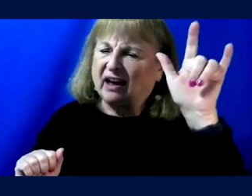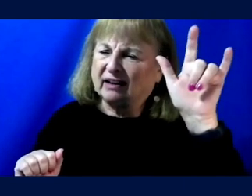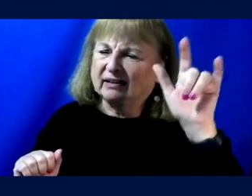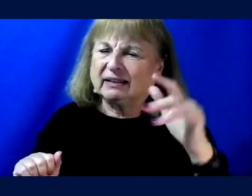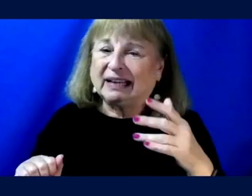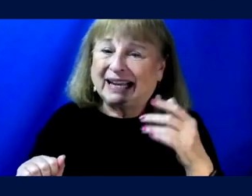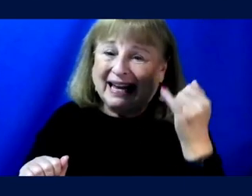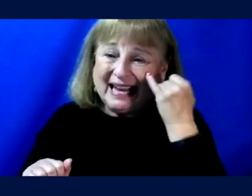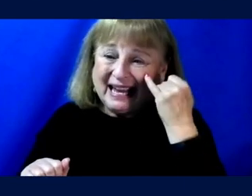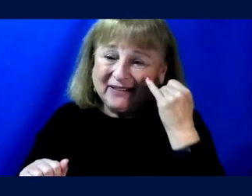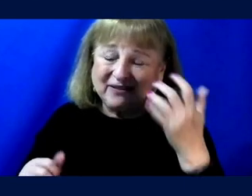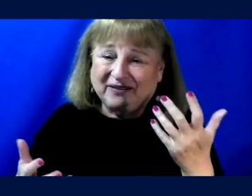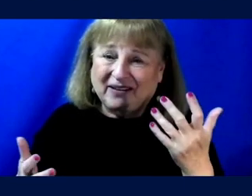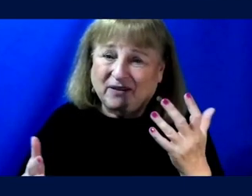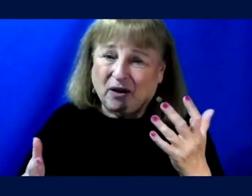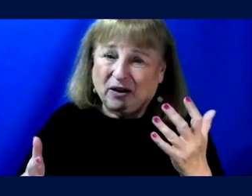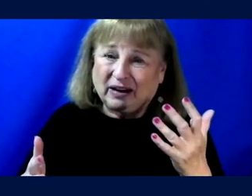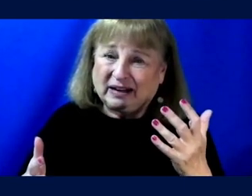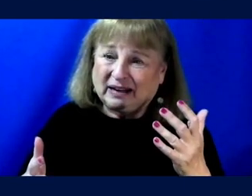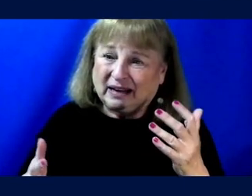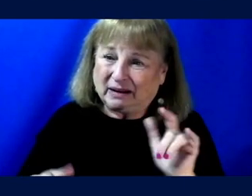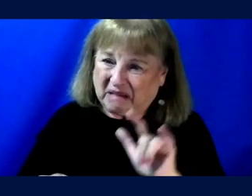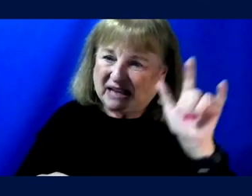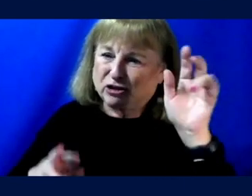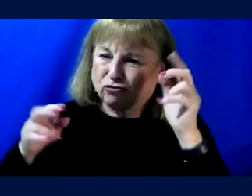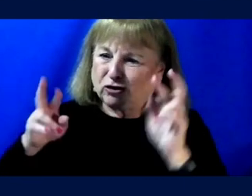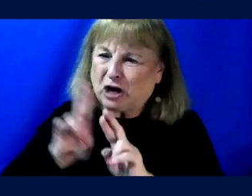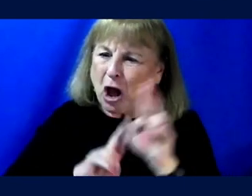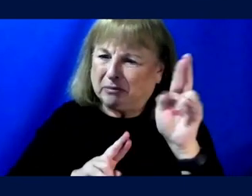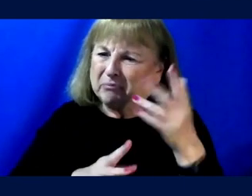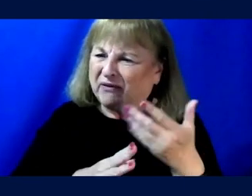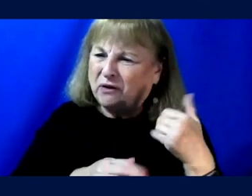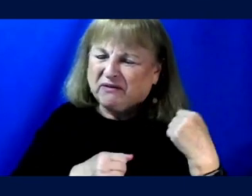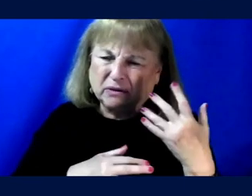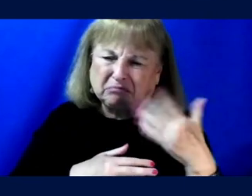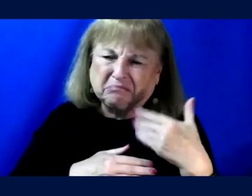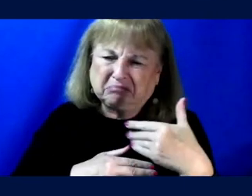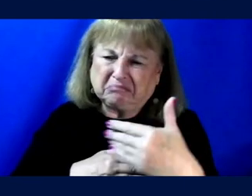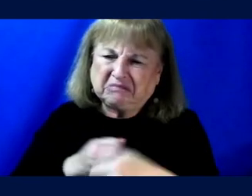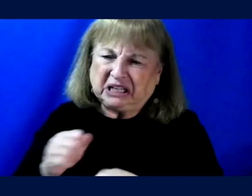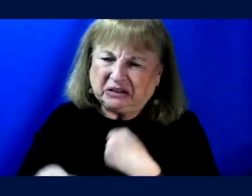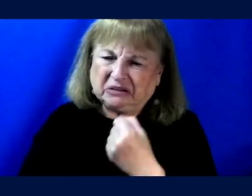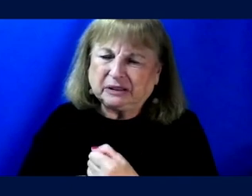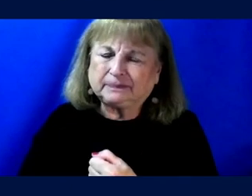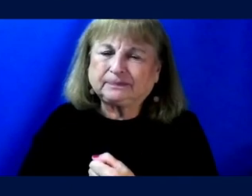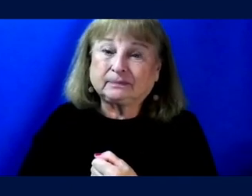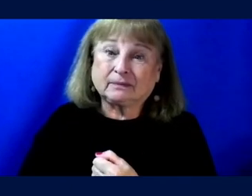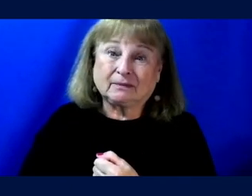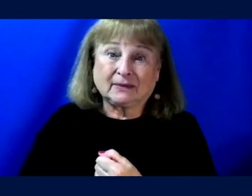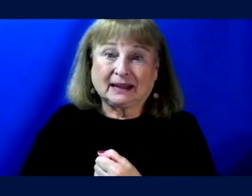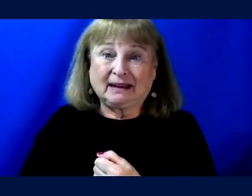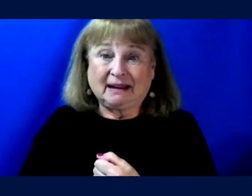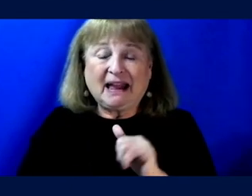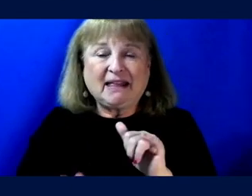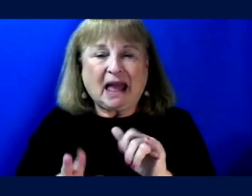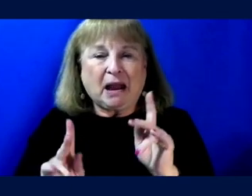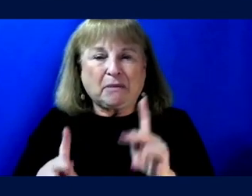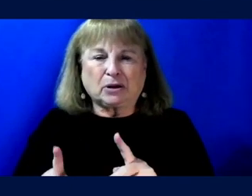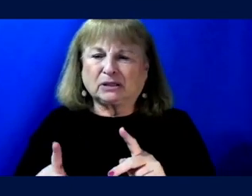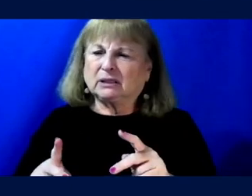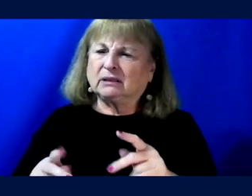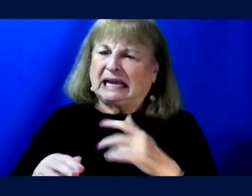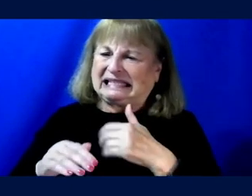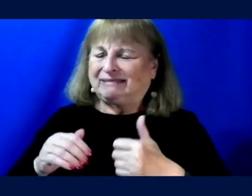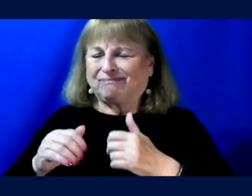If they've already, that person has already been an astronaut for a number of years and is, is, has exceeded